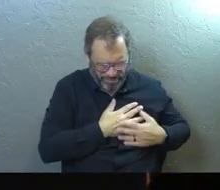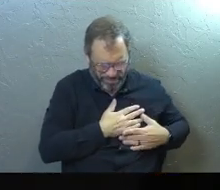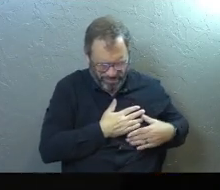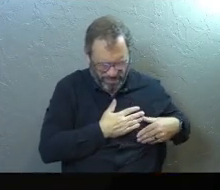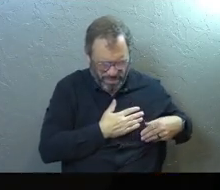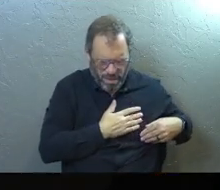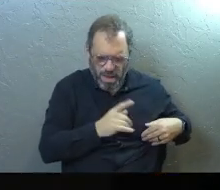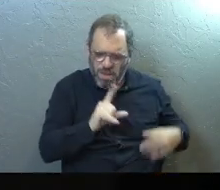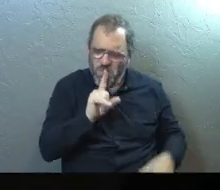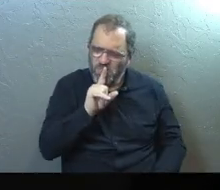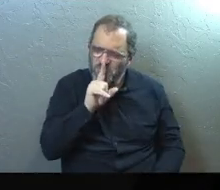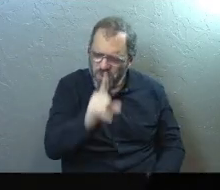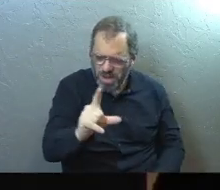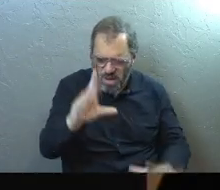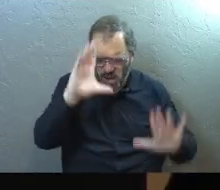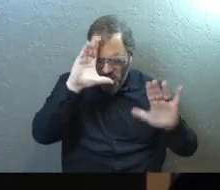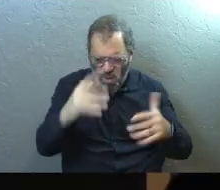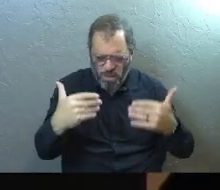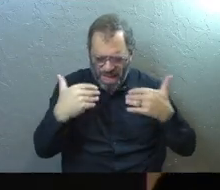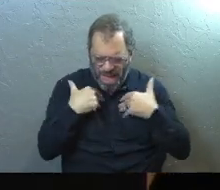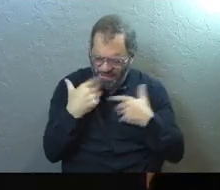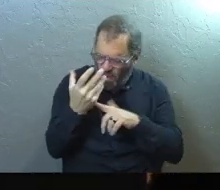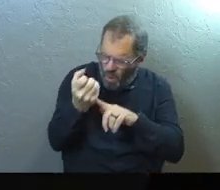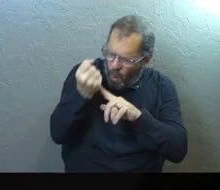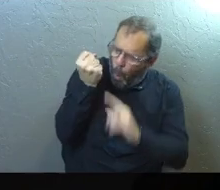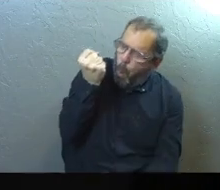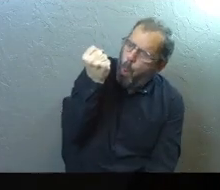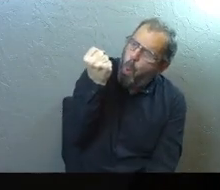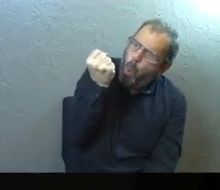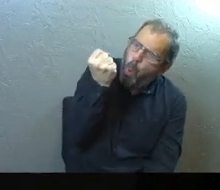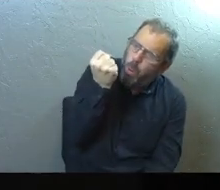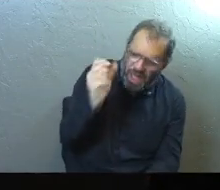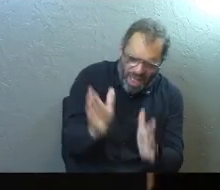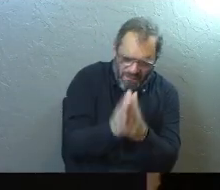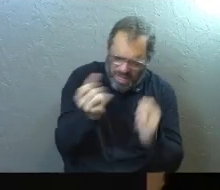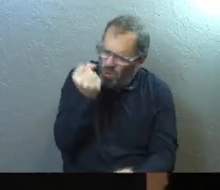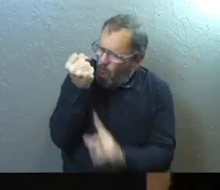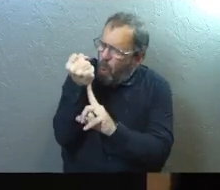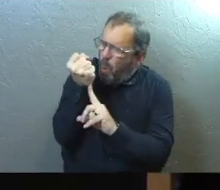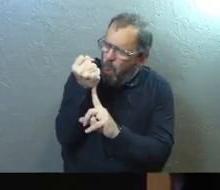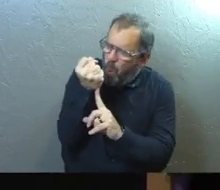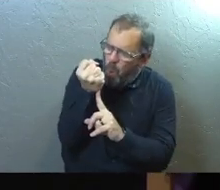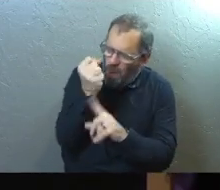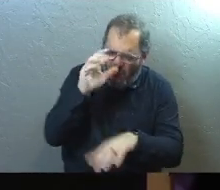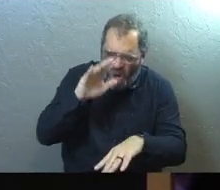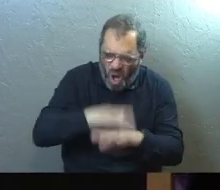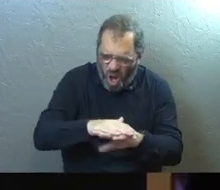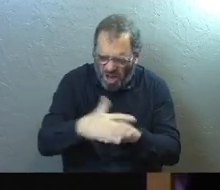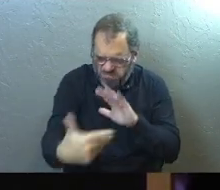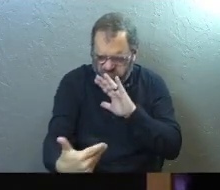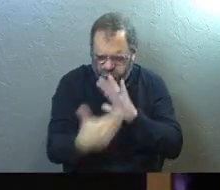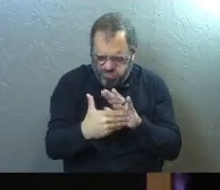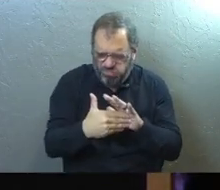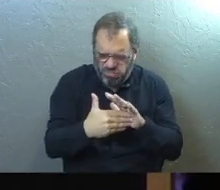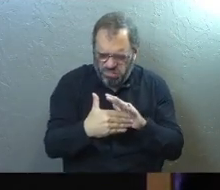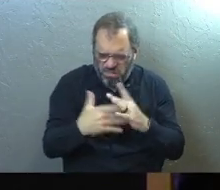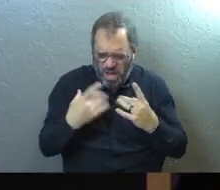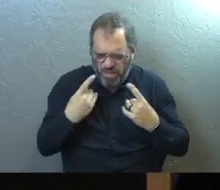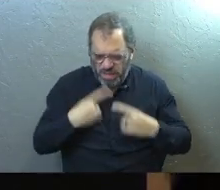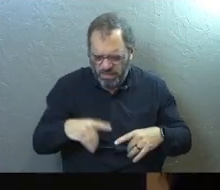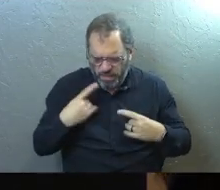We have real hope to hold on to. We have real victory in hope over the weapon of despair.